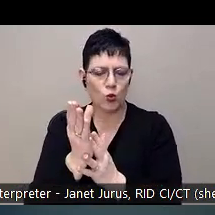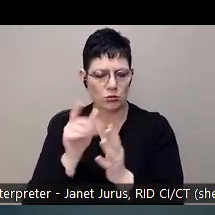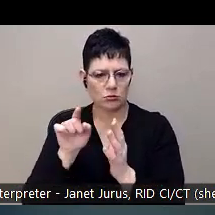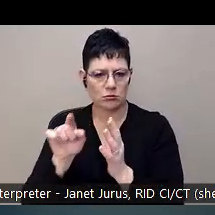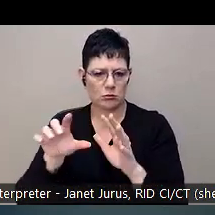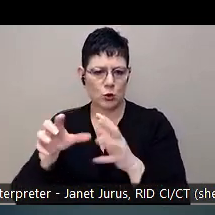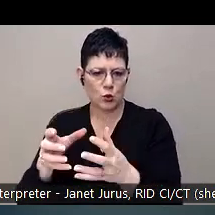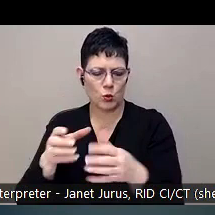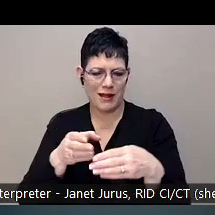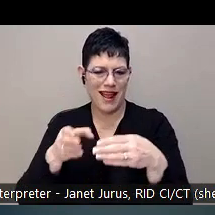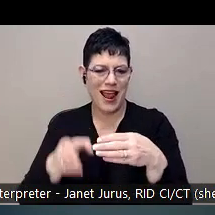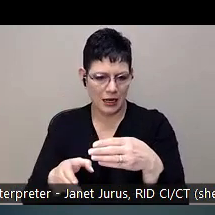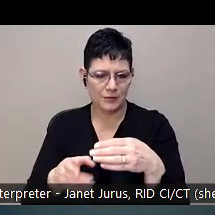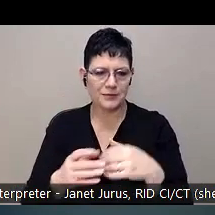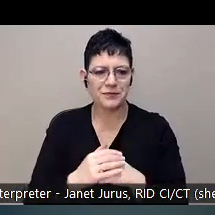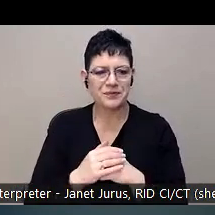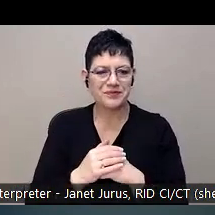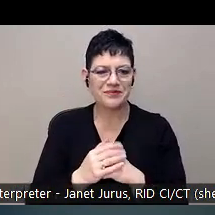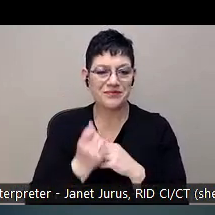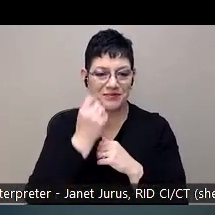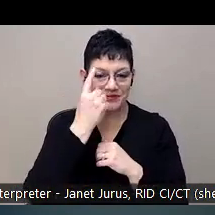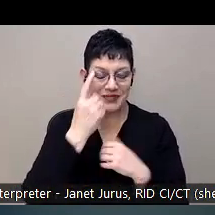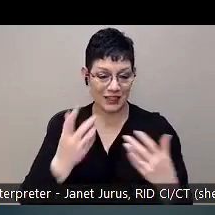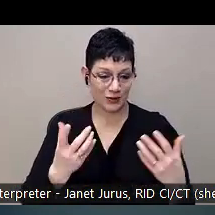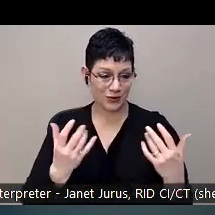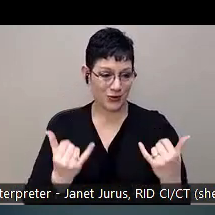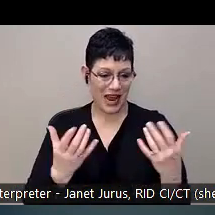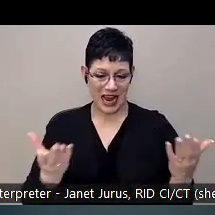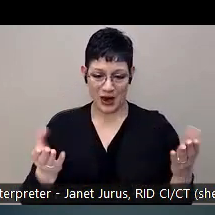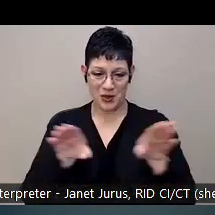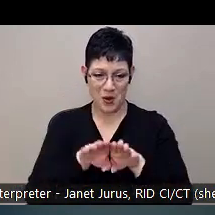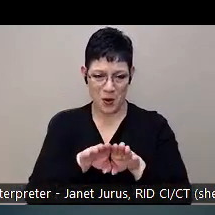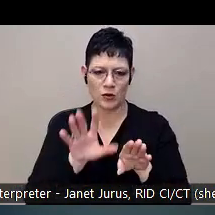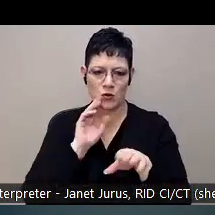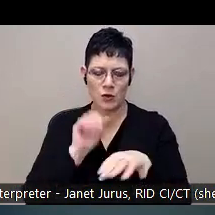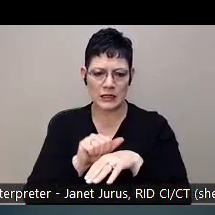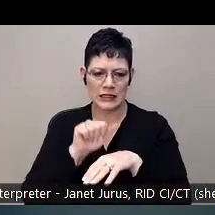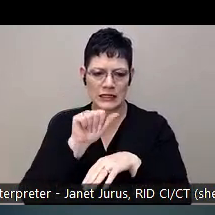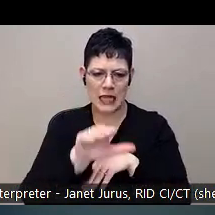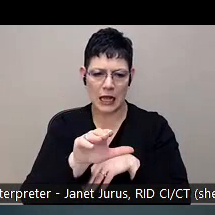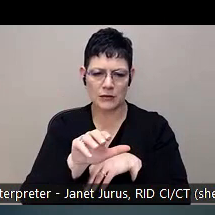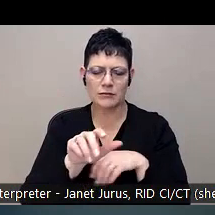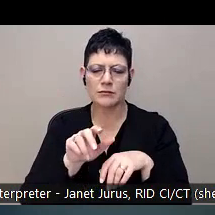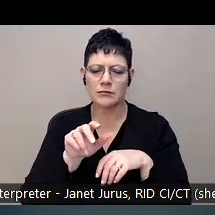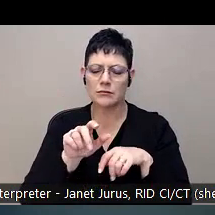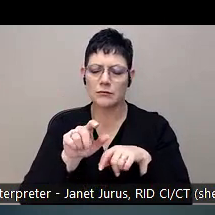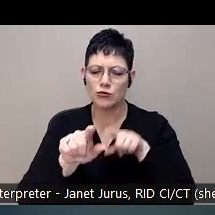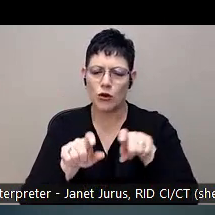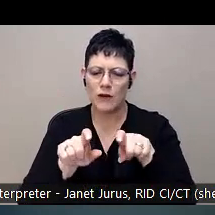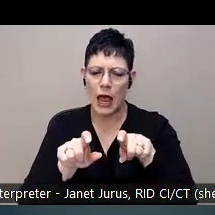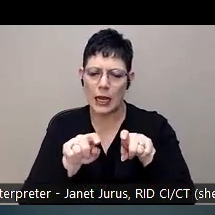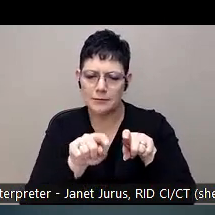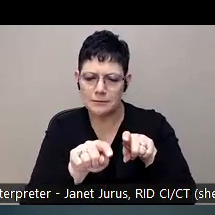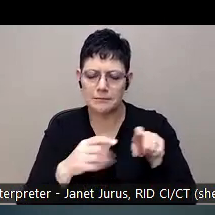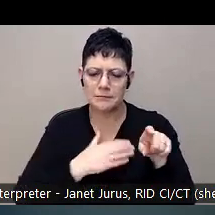presentation. When the presentation ends today, a brief survey will show in your browser. Please take a few moments to complete